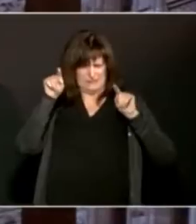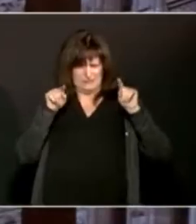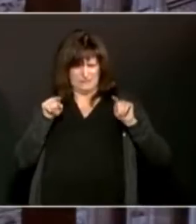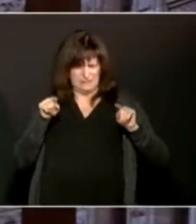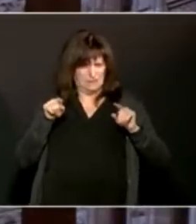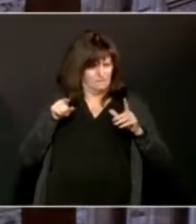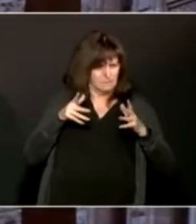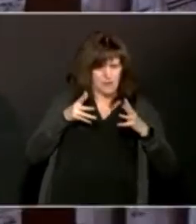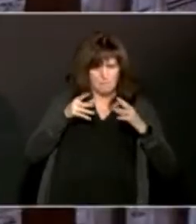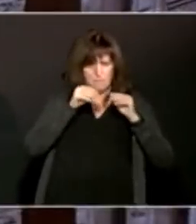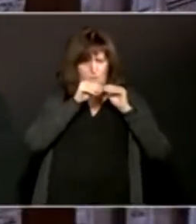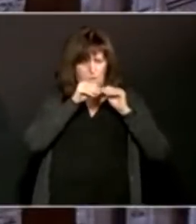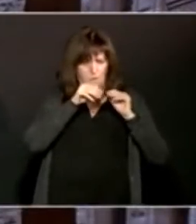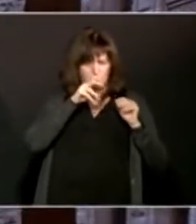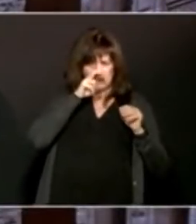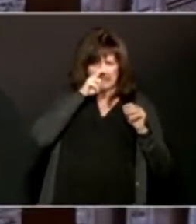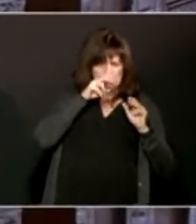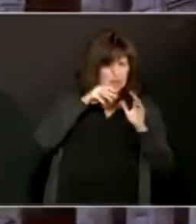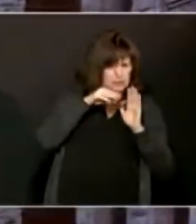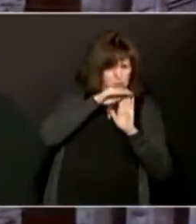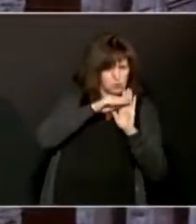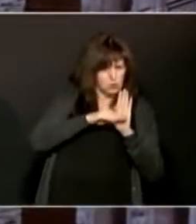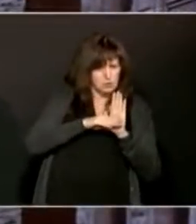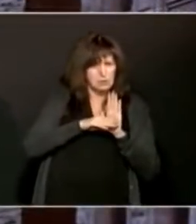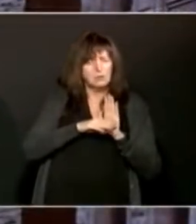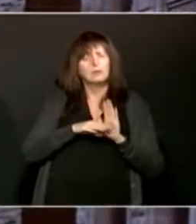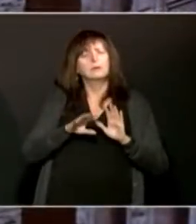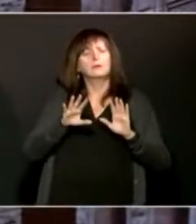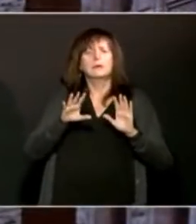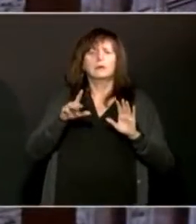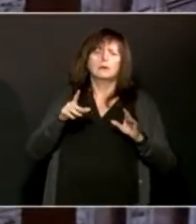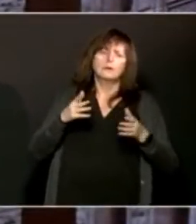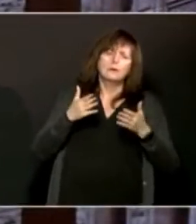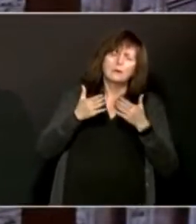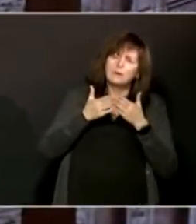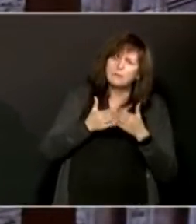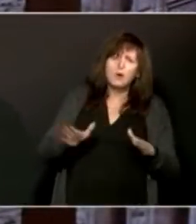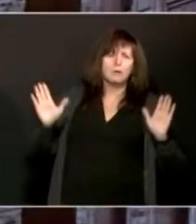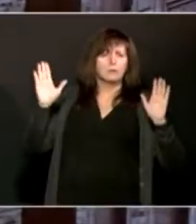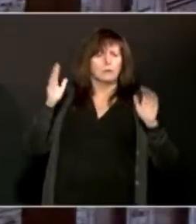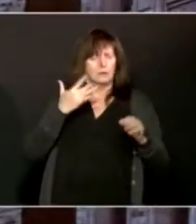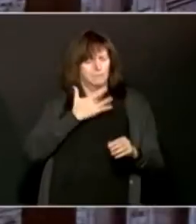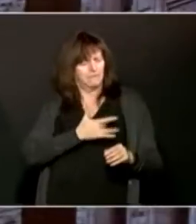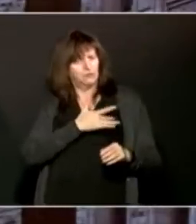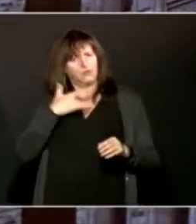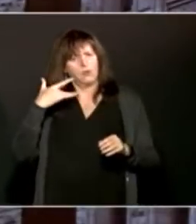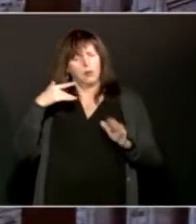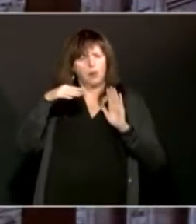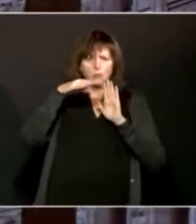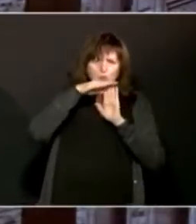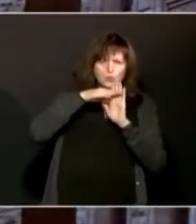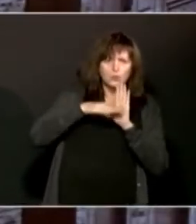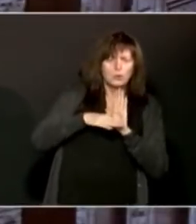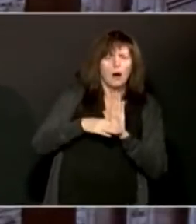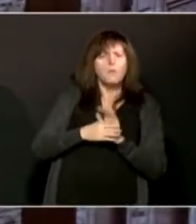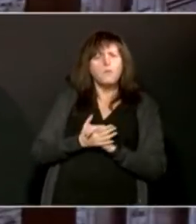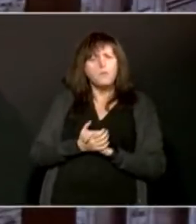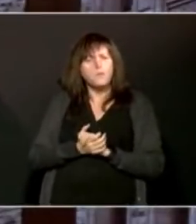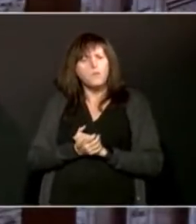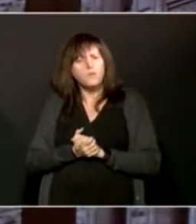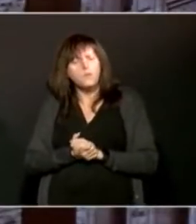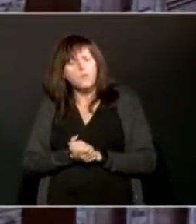limitations in there. But for broad, province-wide limitations, as in going beyond everybody in gray,